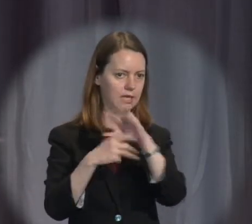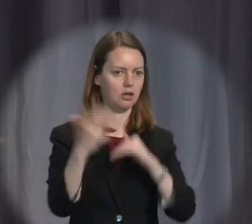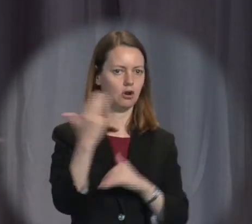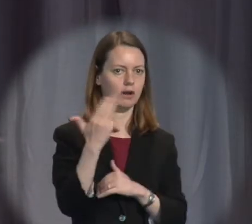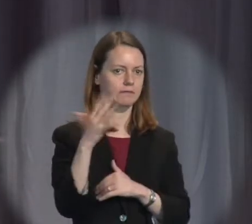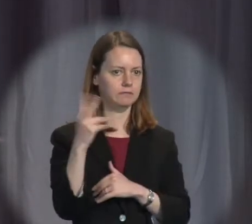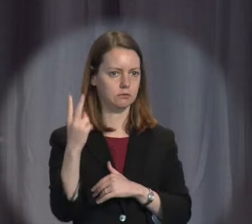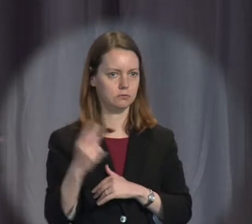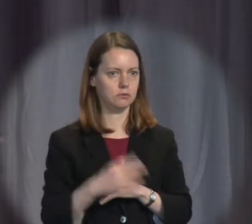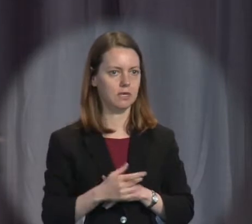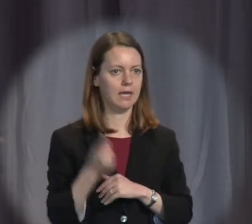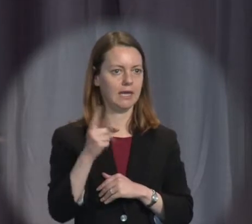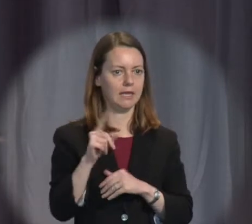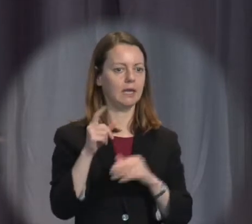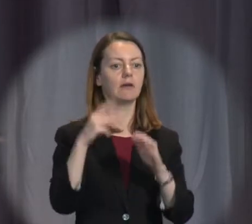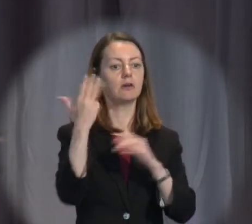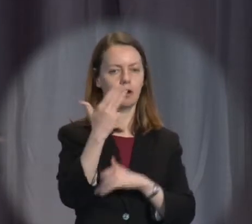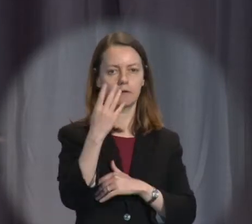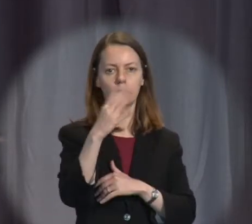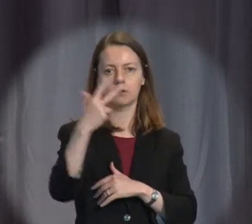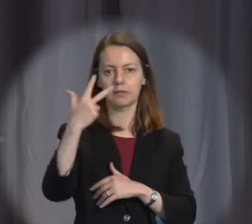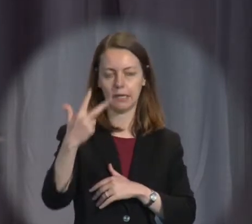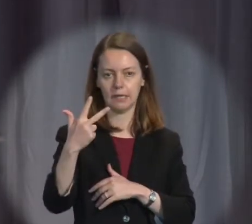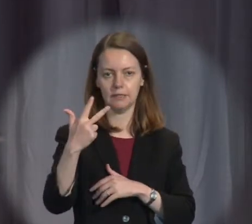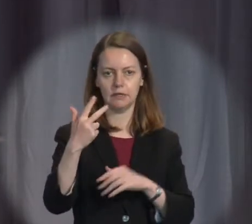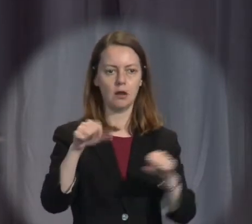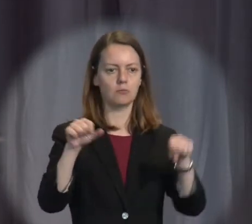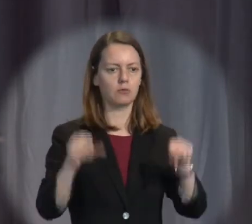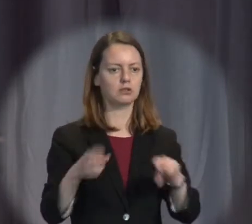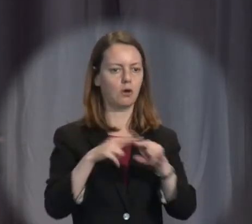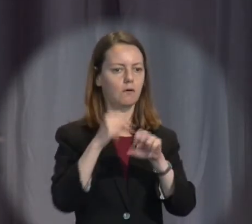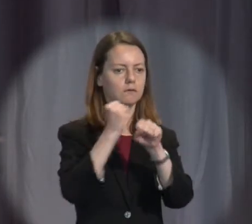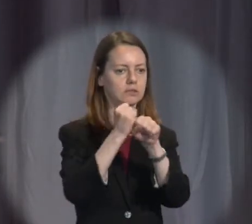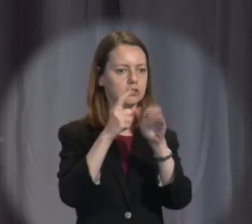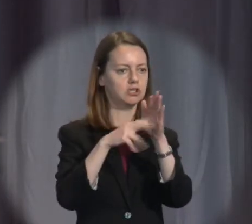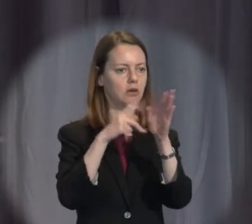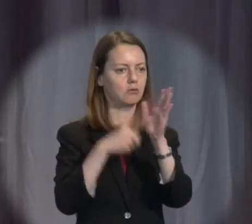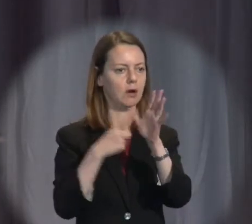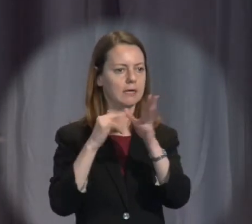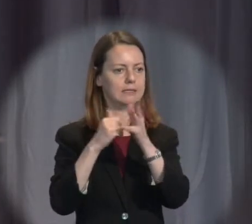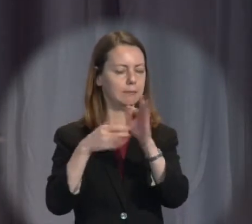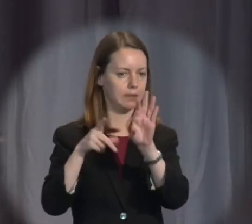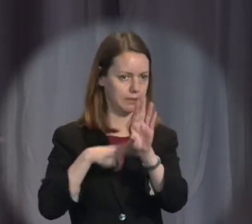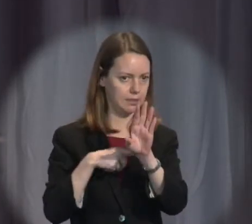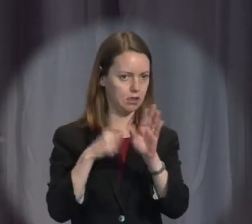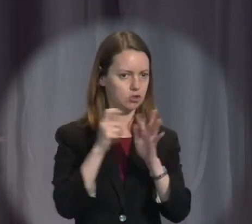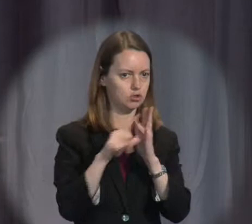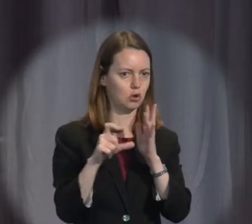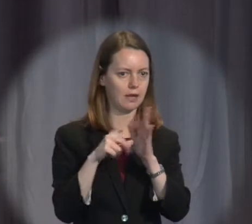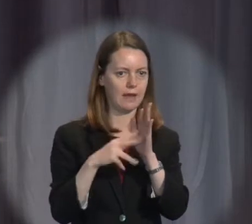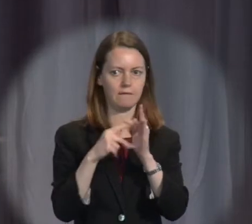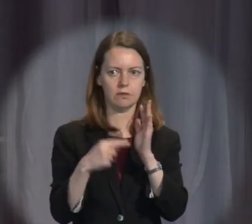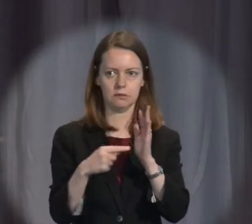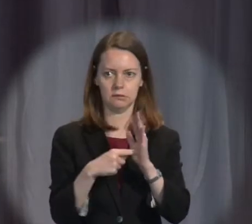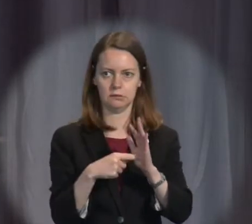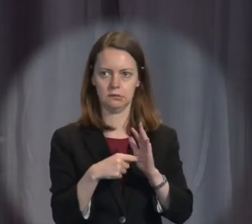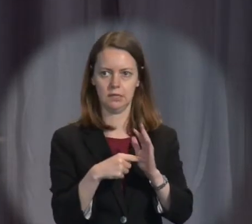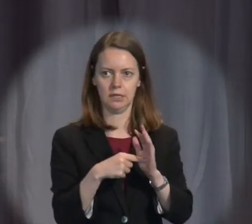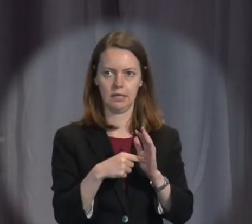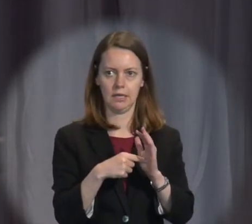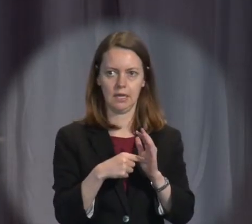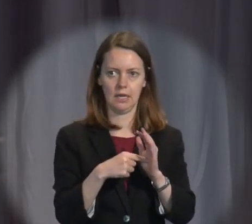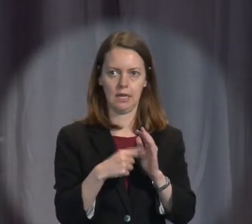president of the General Assembly in 1948 when he ensured I'm reliably told that the